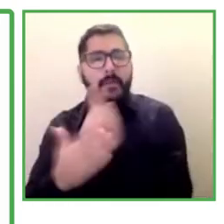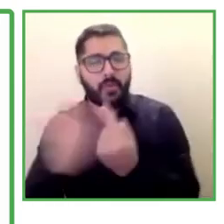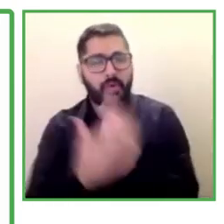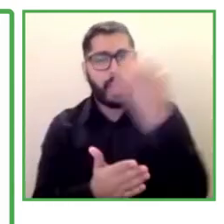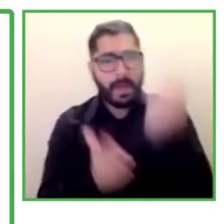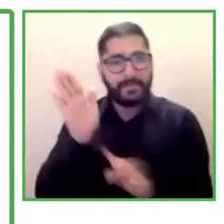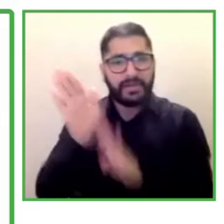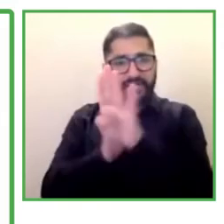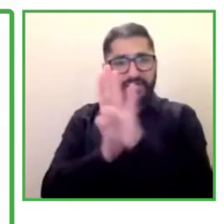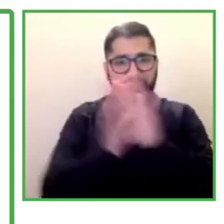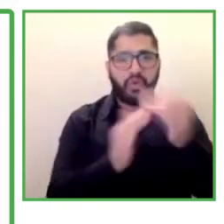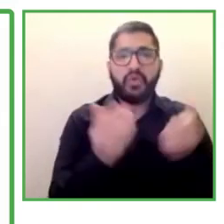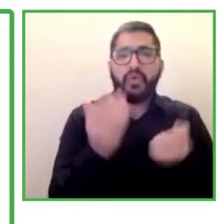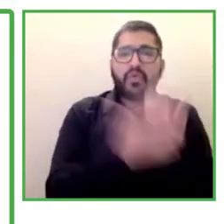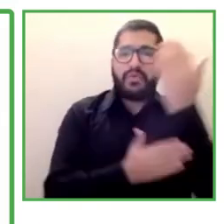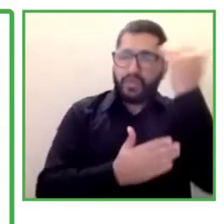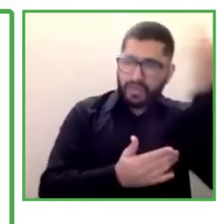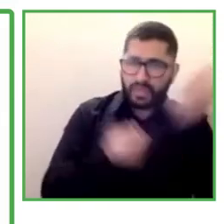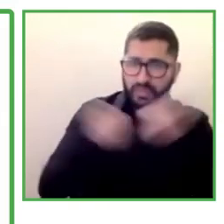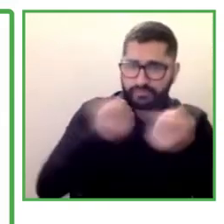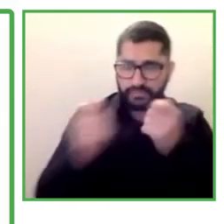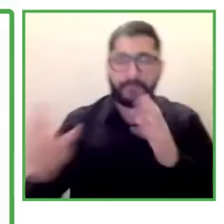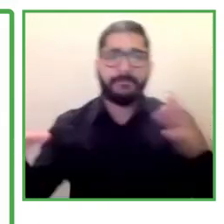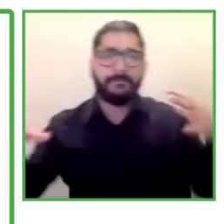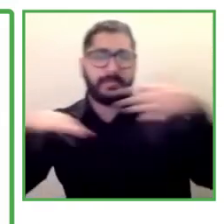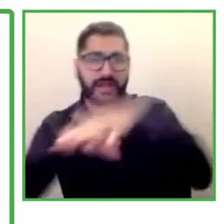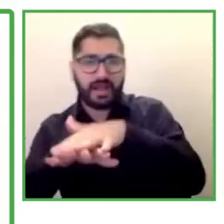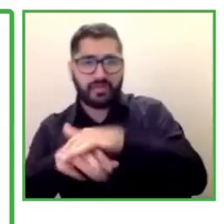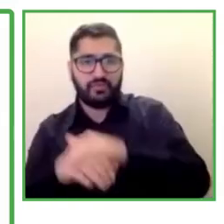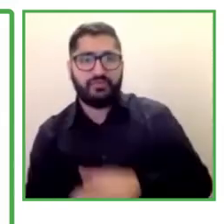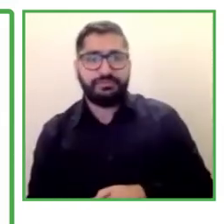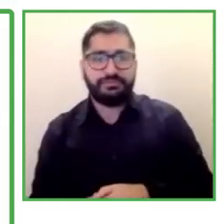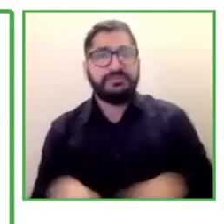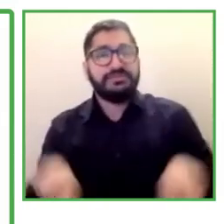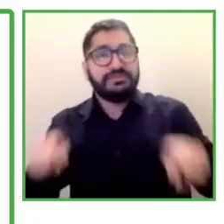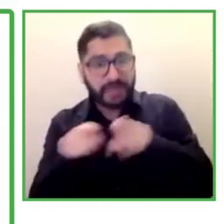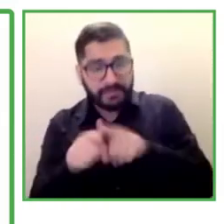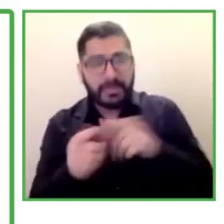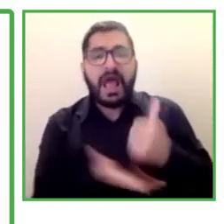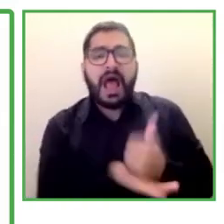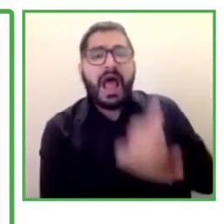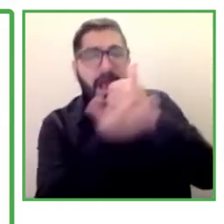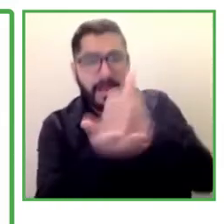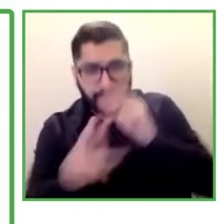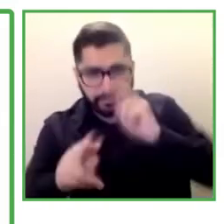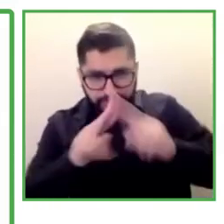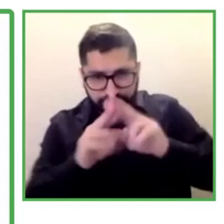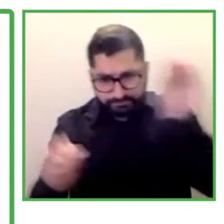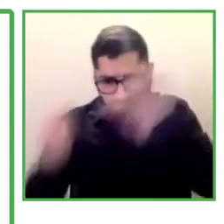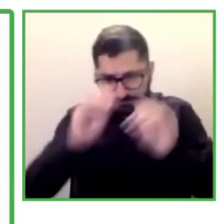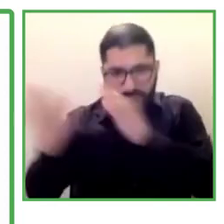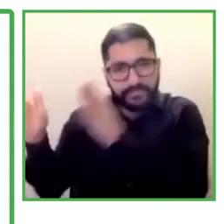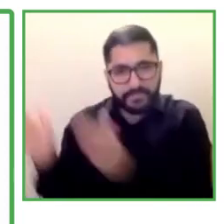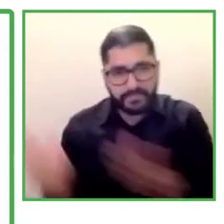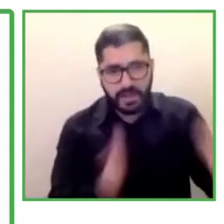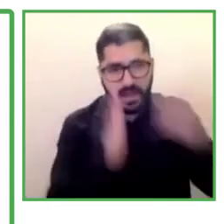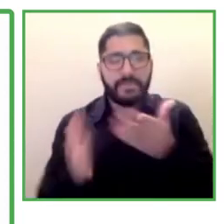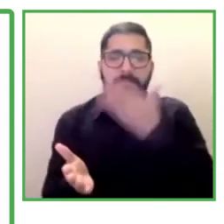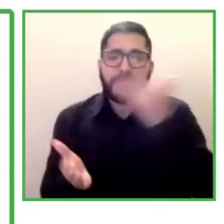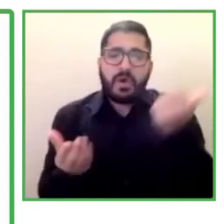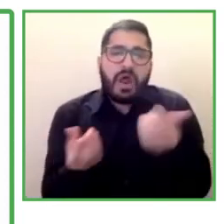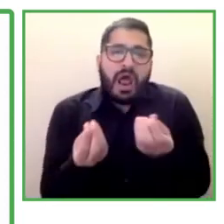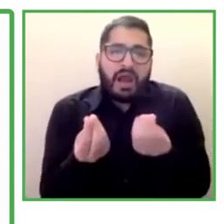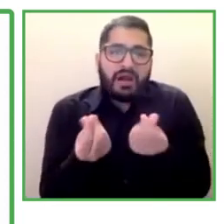And why am I talking about development of new markets? Because that is going to allow us to generate employments that are of better quality, improve